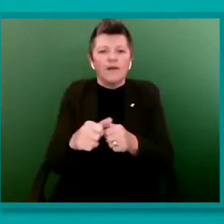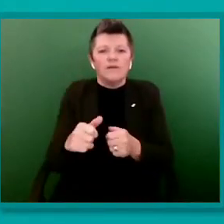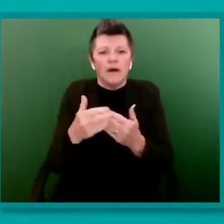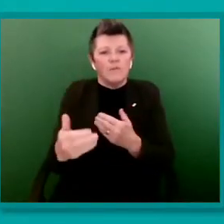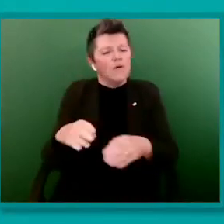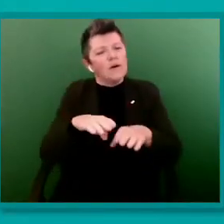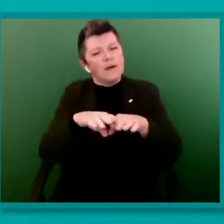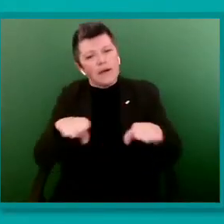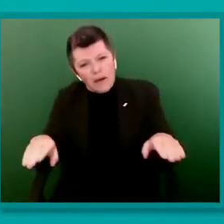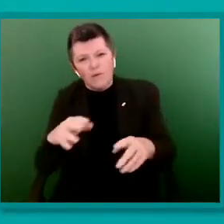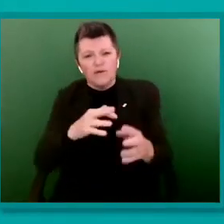discussion. Thank you.